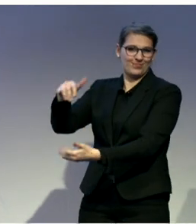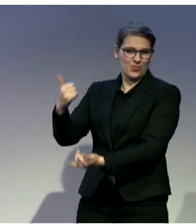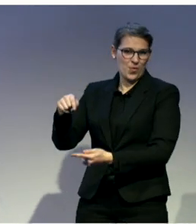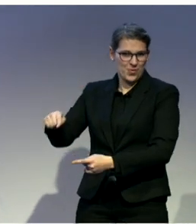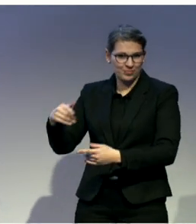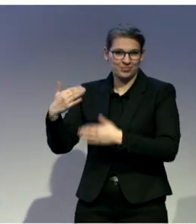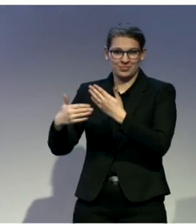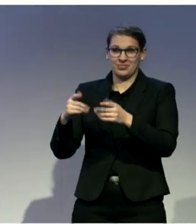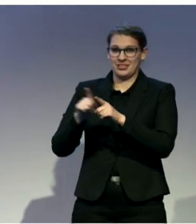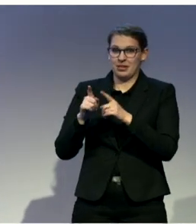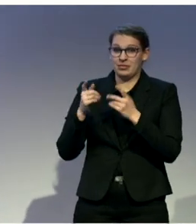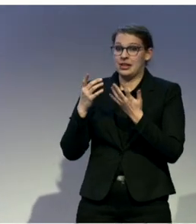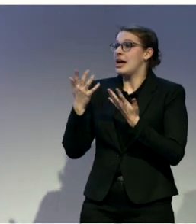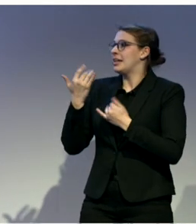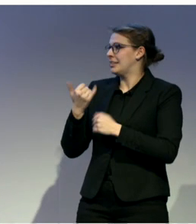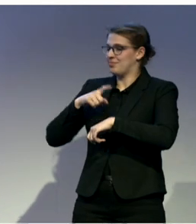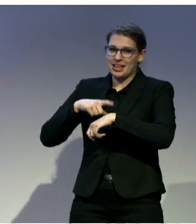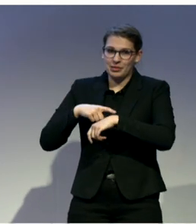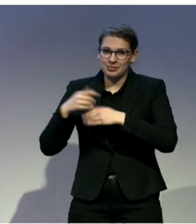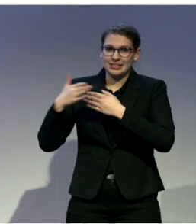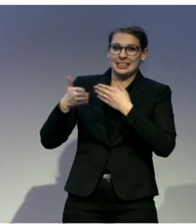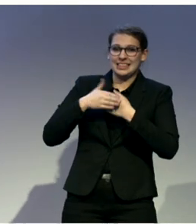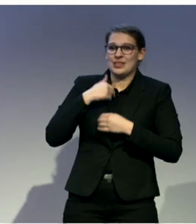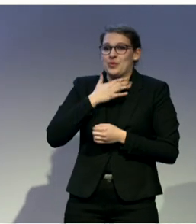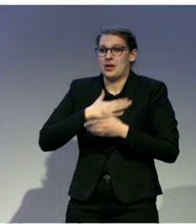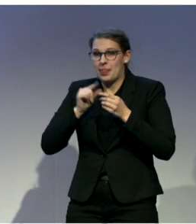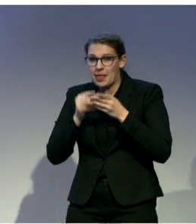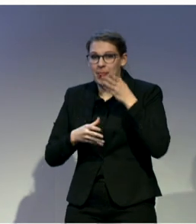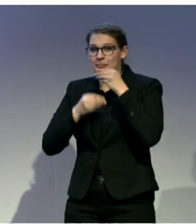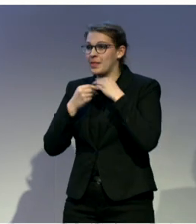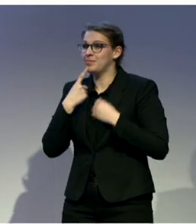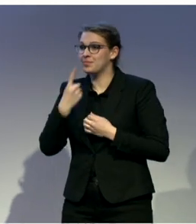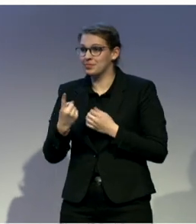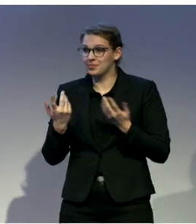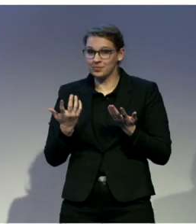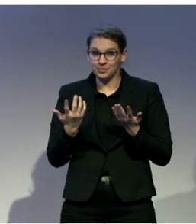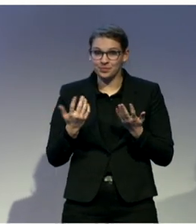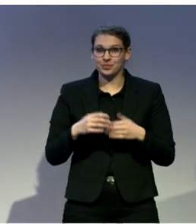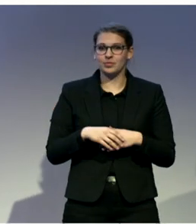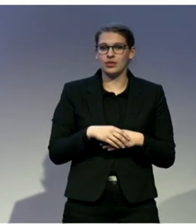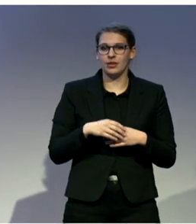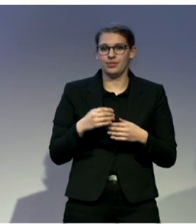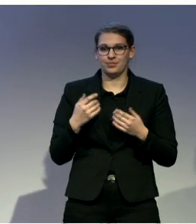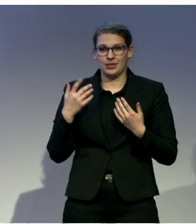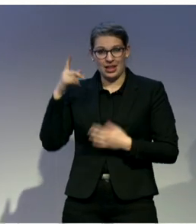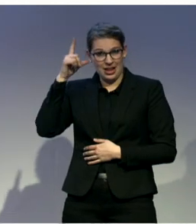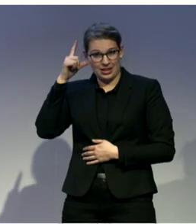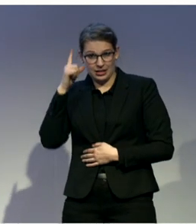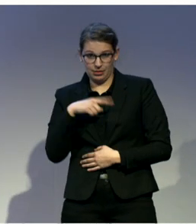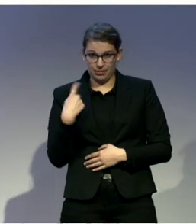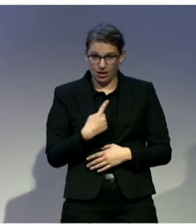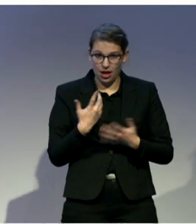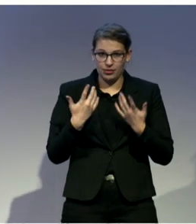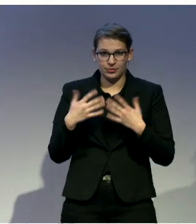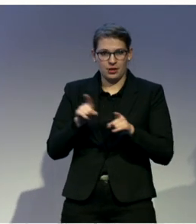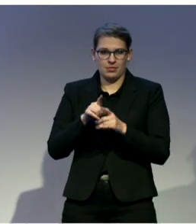time is up, so I'm just going to make one last comment. We have successfully partnered in Libya with the election commission on many other disability